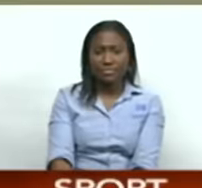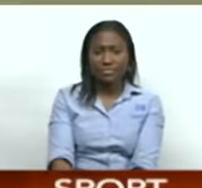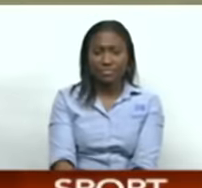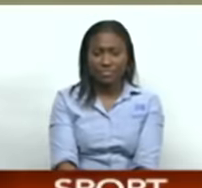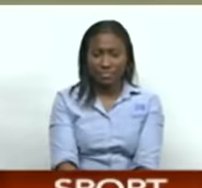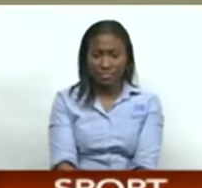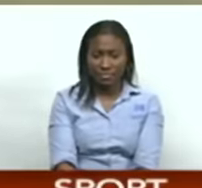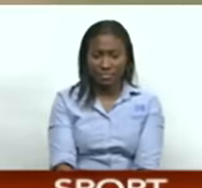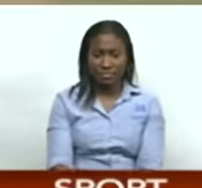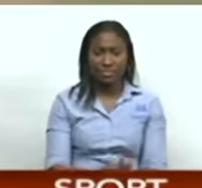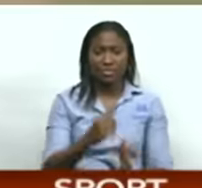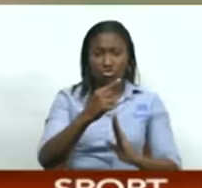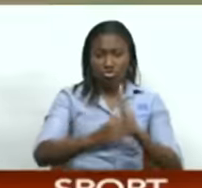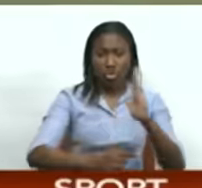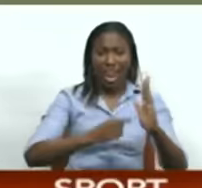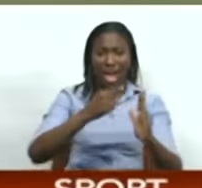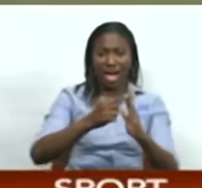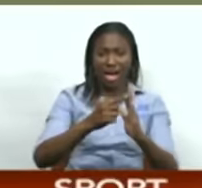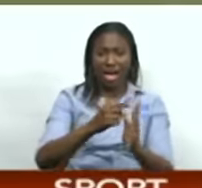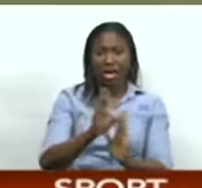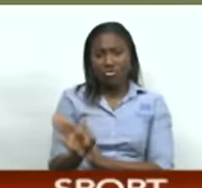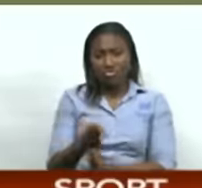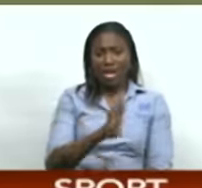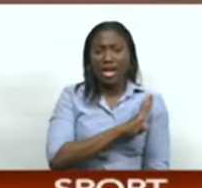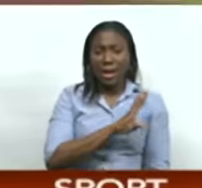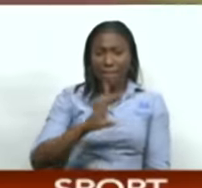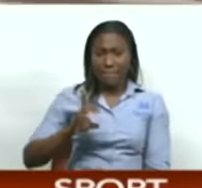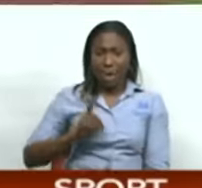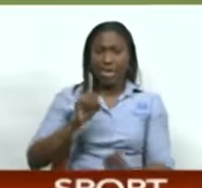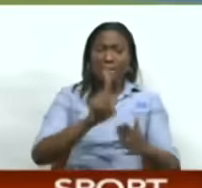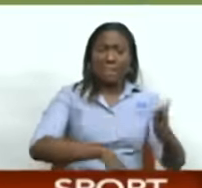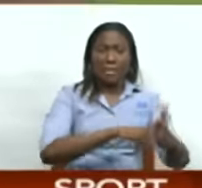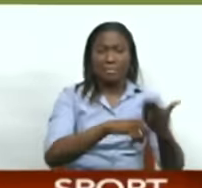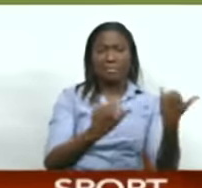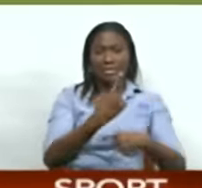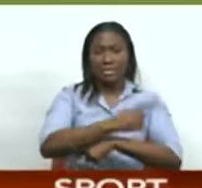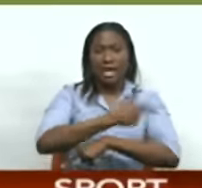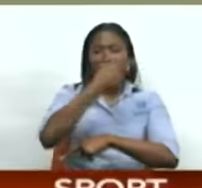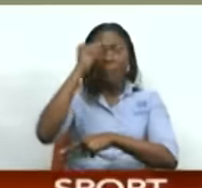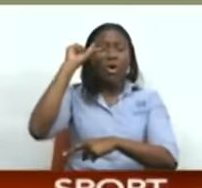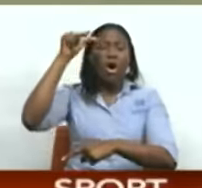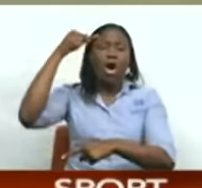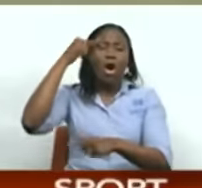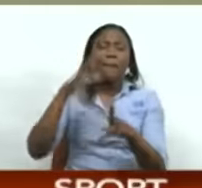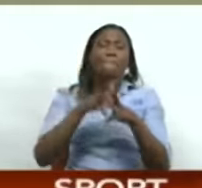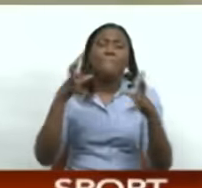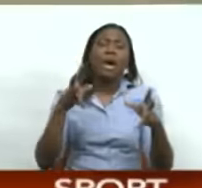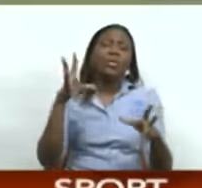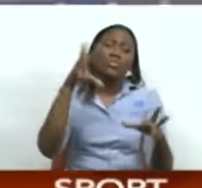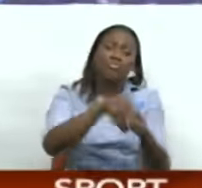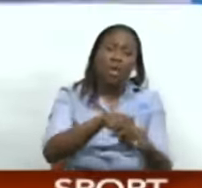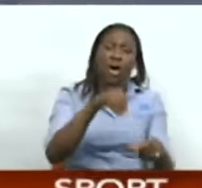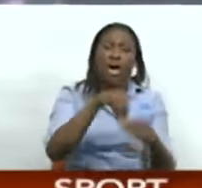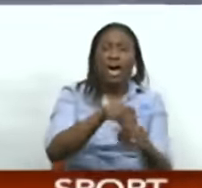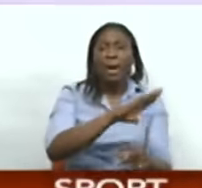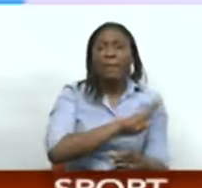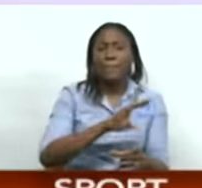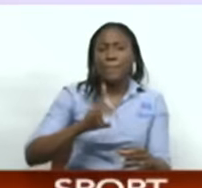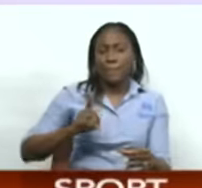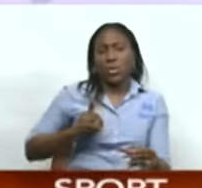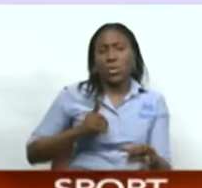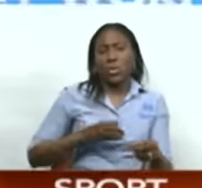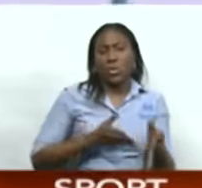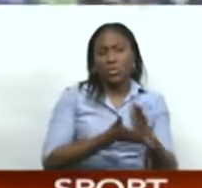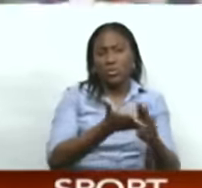The Sri Lanka cricket board was suspended by the ICC today due to extensive government interference in the board's administration. Sri Lanka's